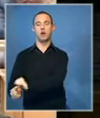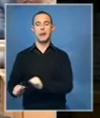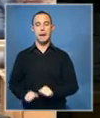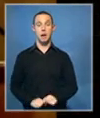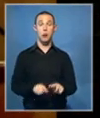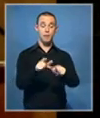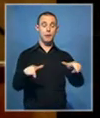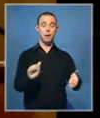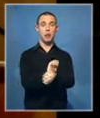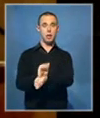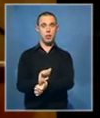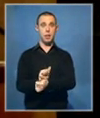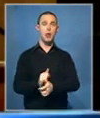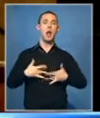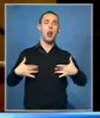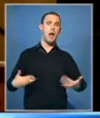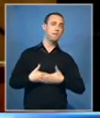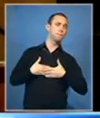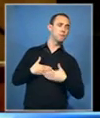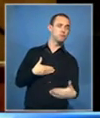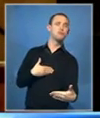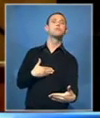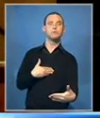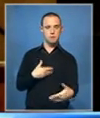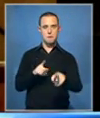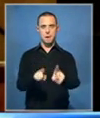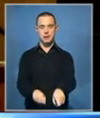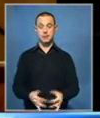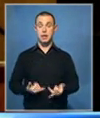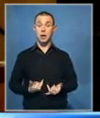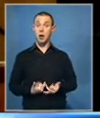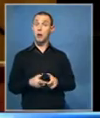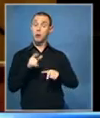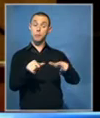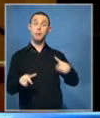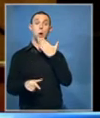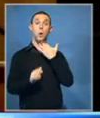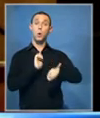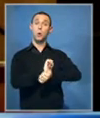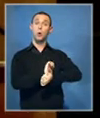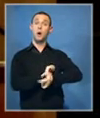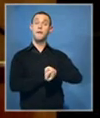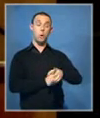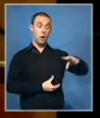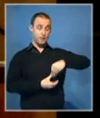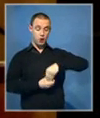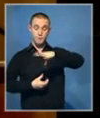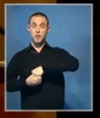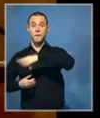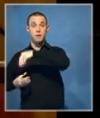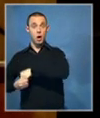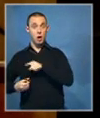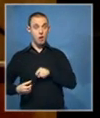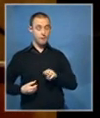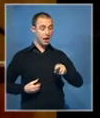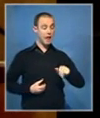imprisonment. People serving prison sentences merely because they were members of one of these organizations or because